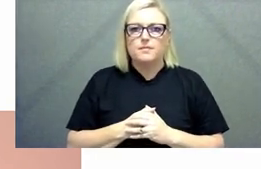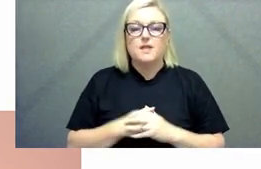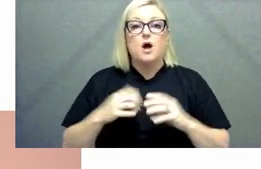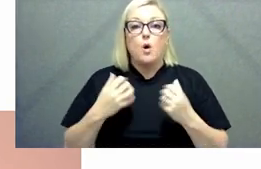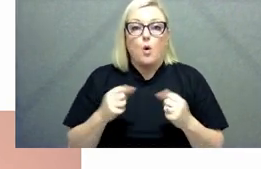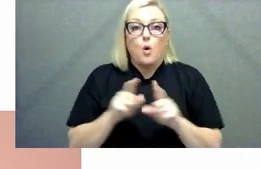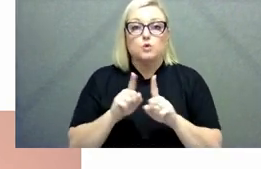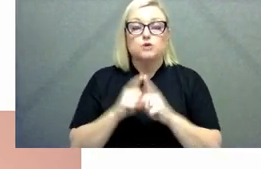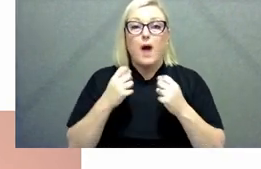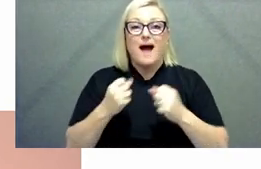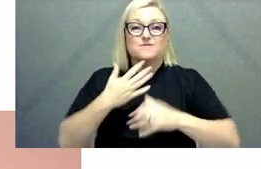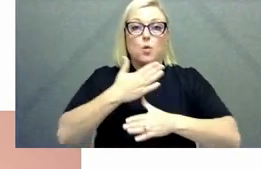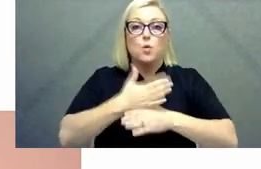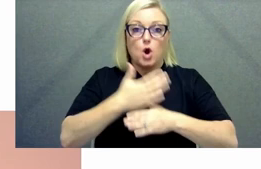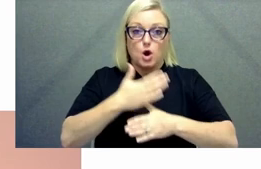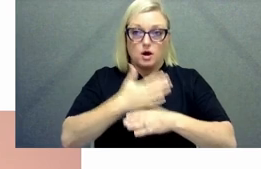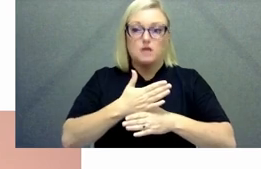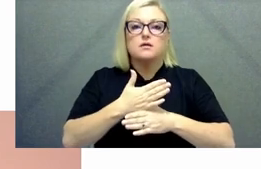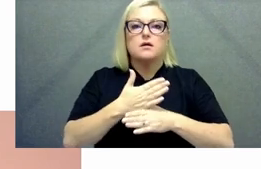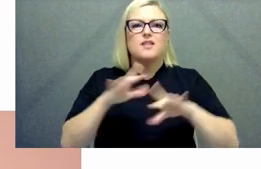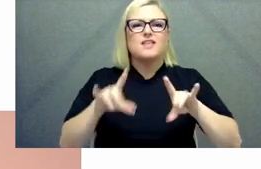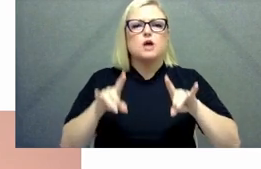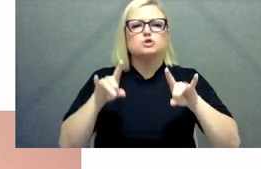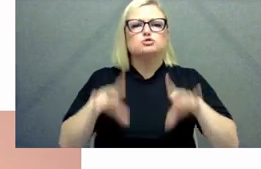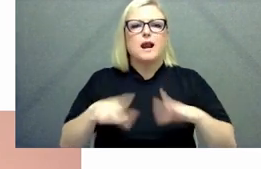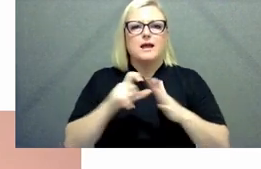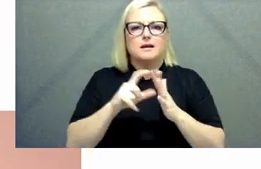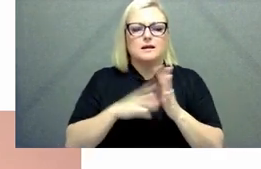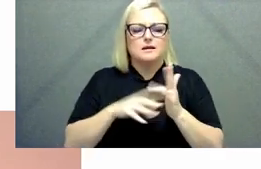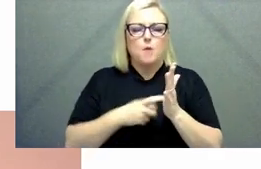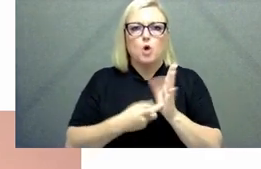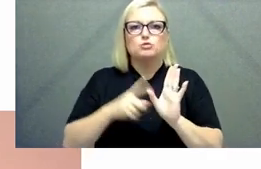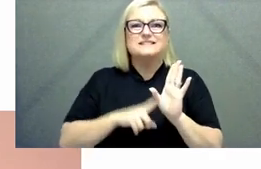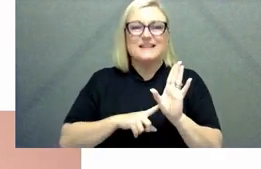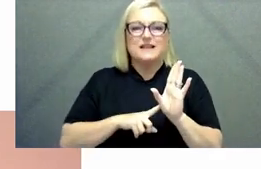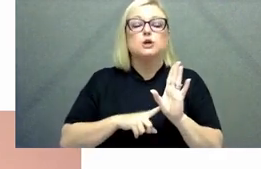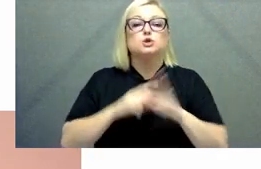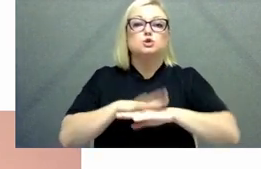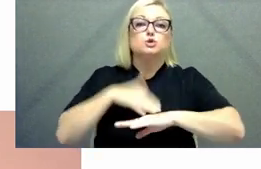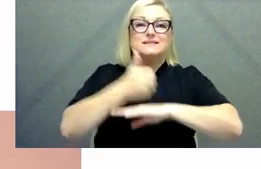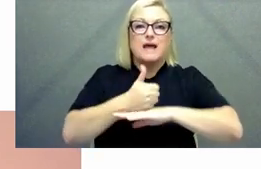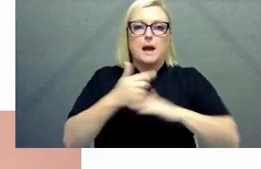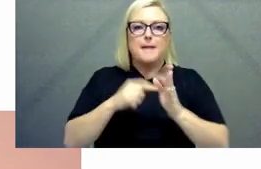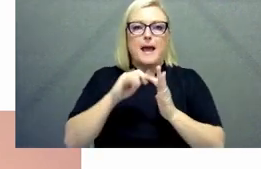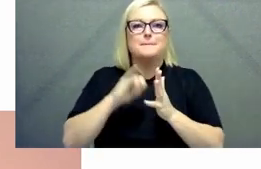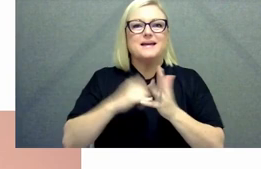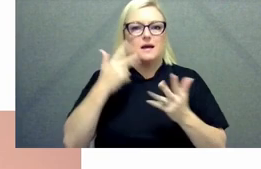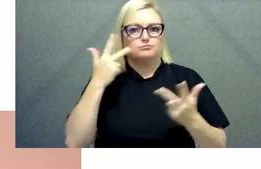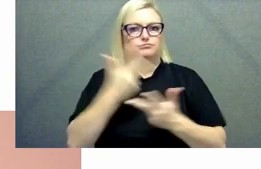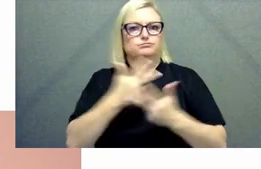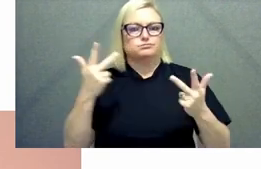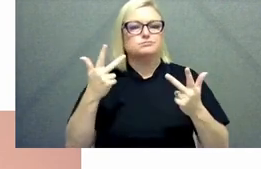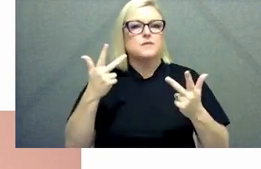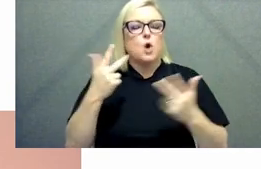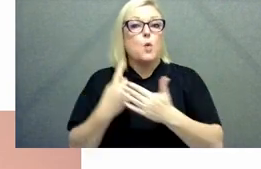in the museum of australian democracy to support a new aps exhibition which is due to open in august this year we're really